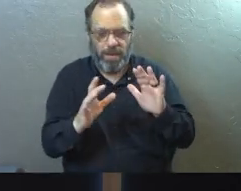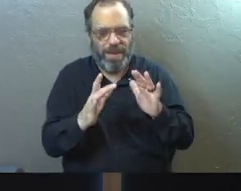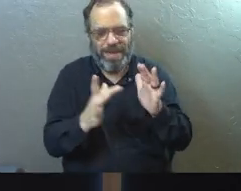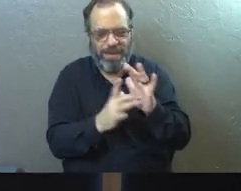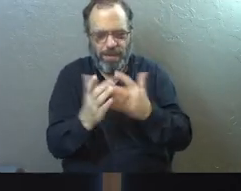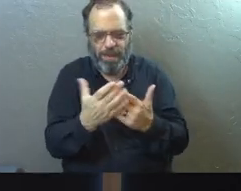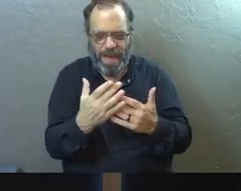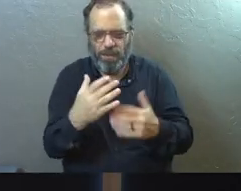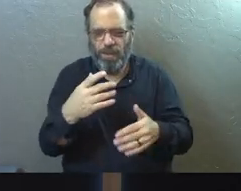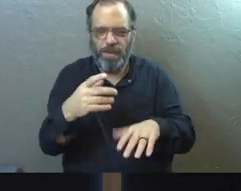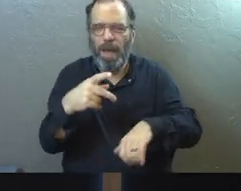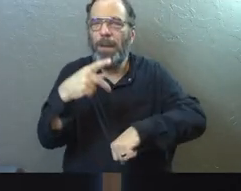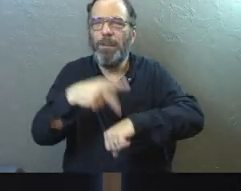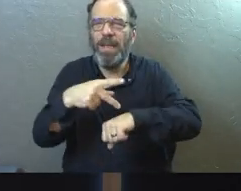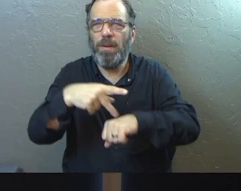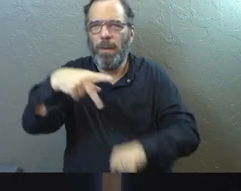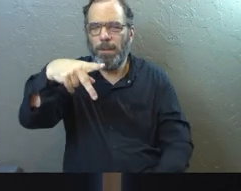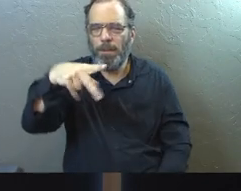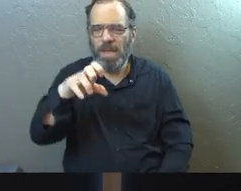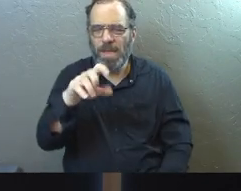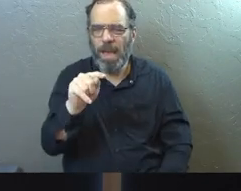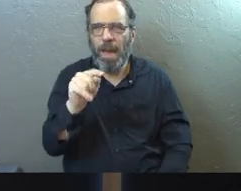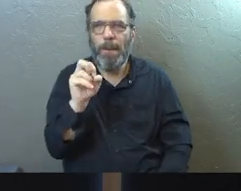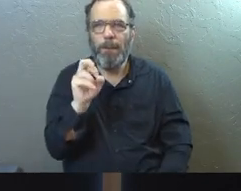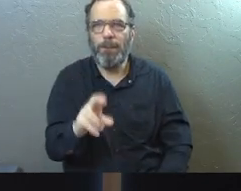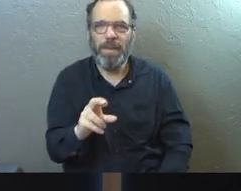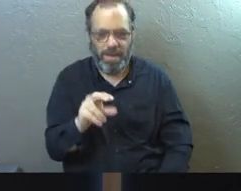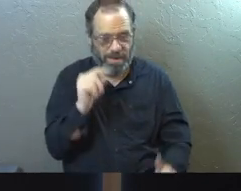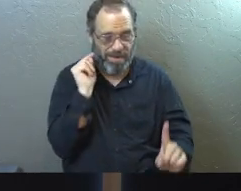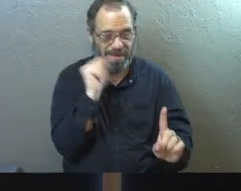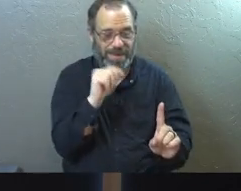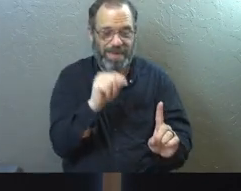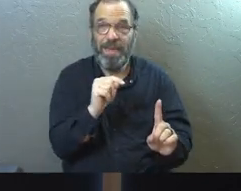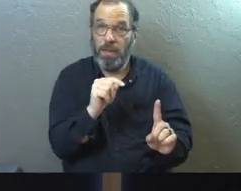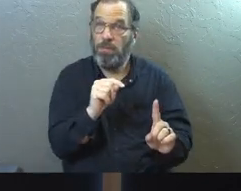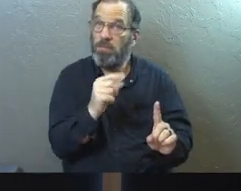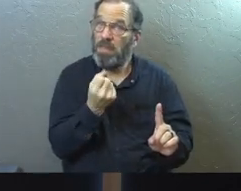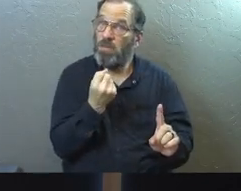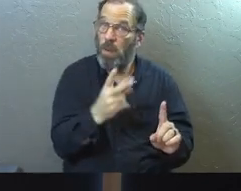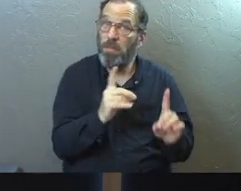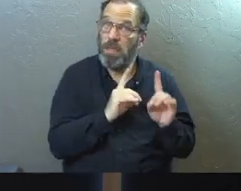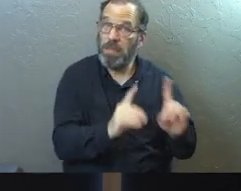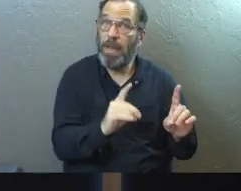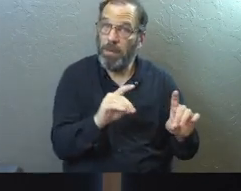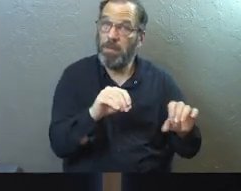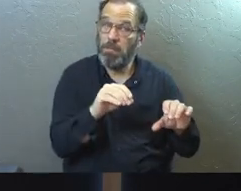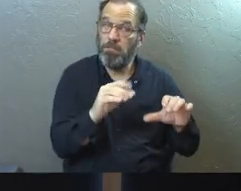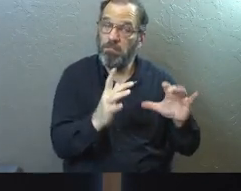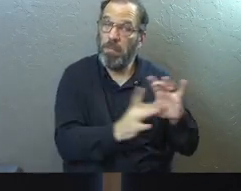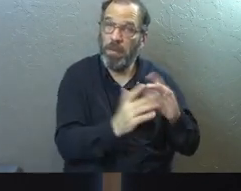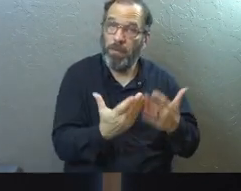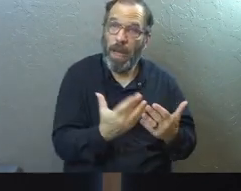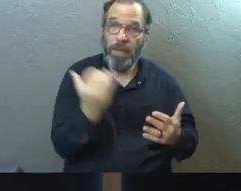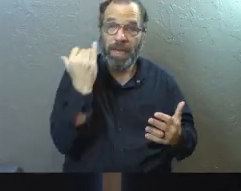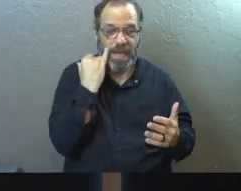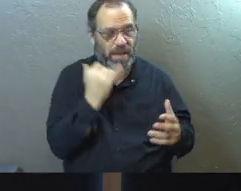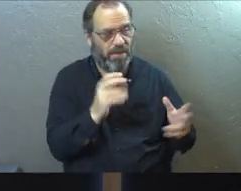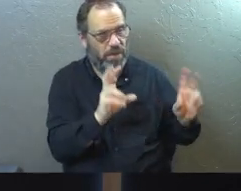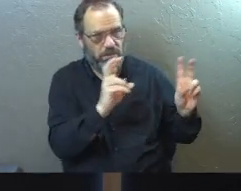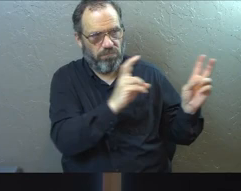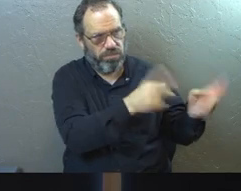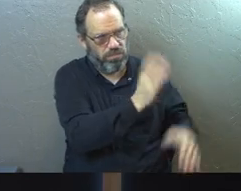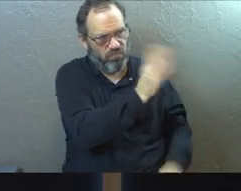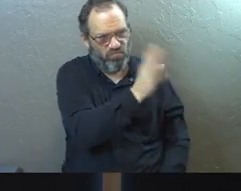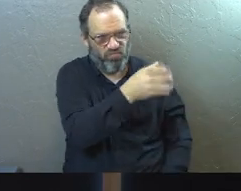Bible and most people, I'm sure, know Peter, know his story. But he's one of the 12 disciples of Jesus. And I would like, if you were going to classify